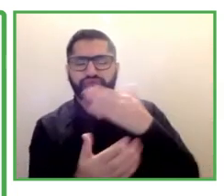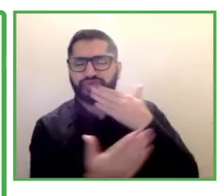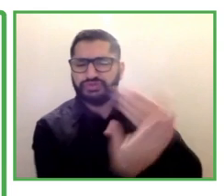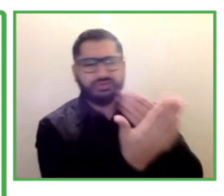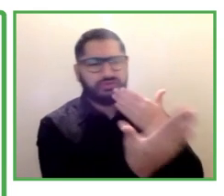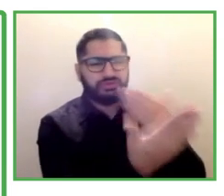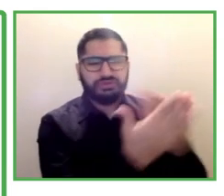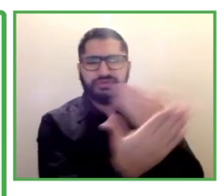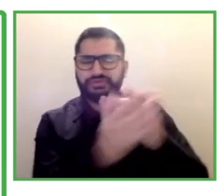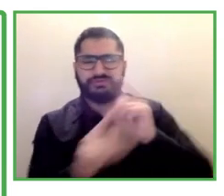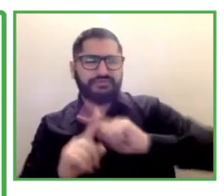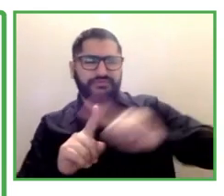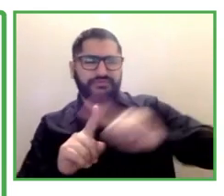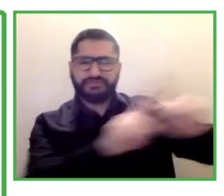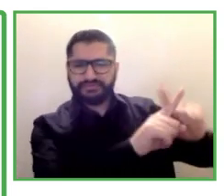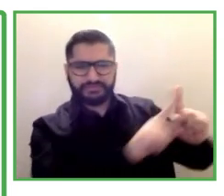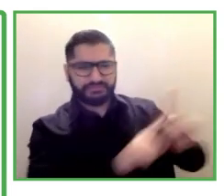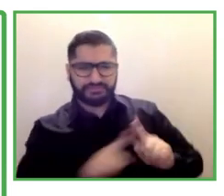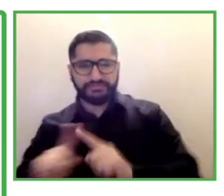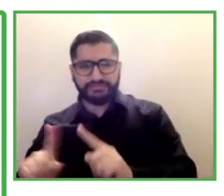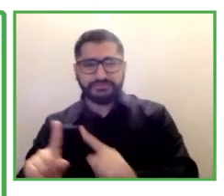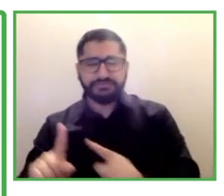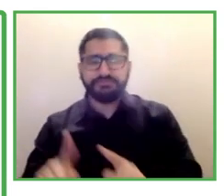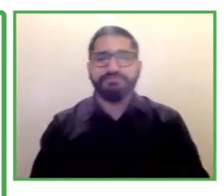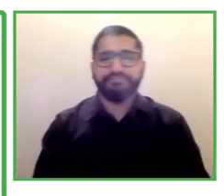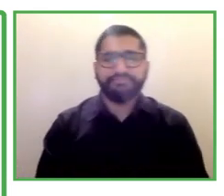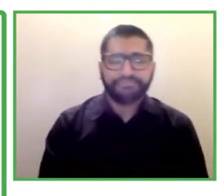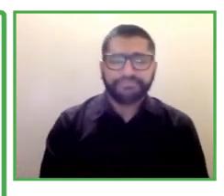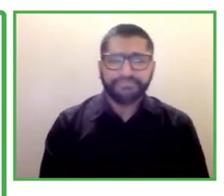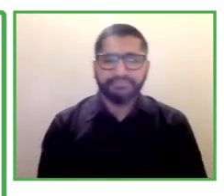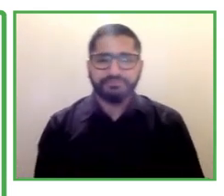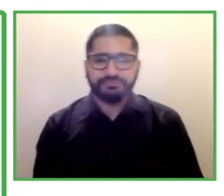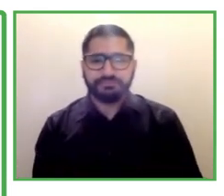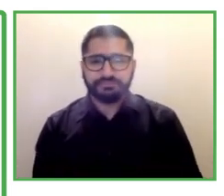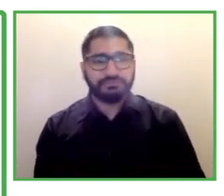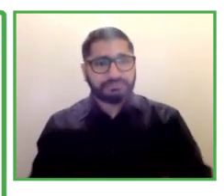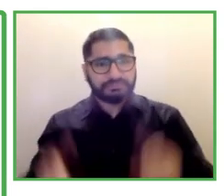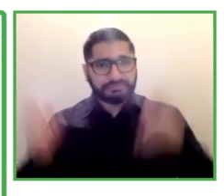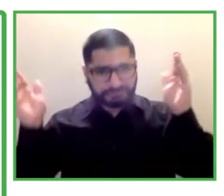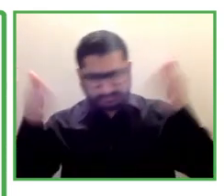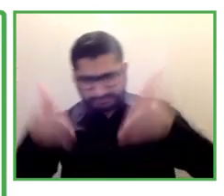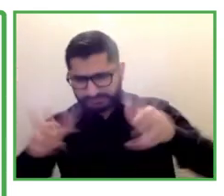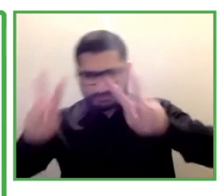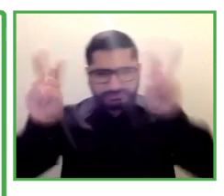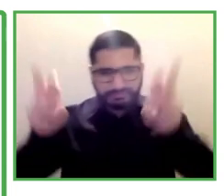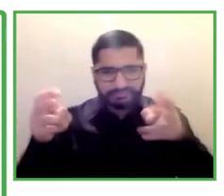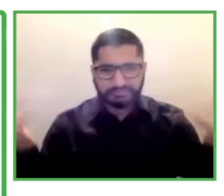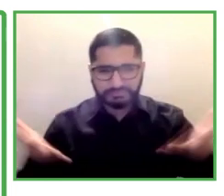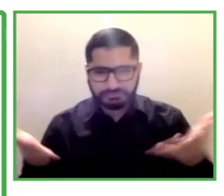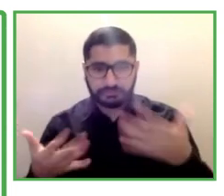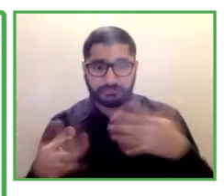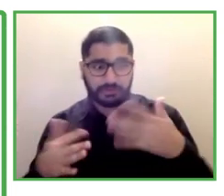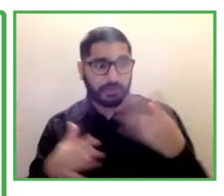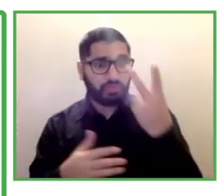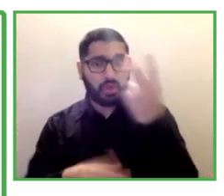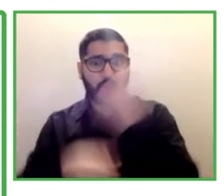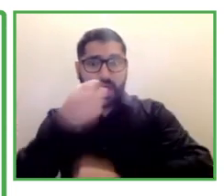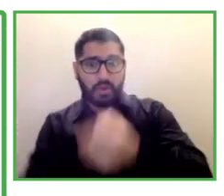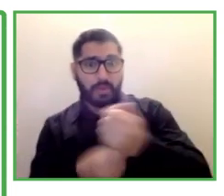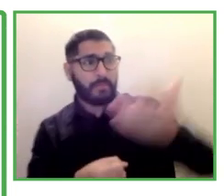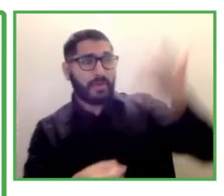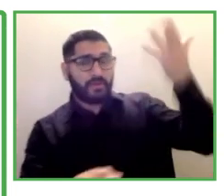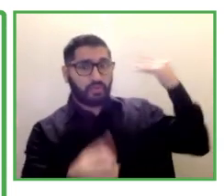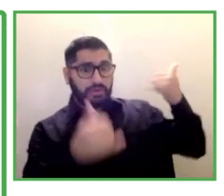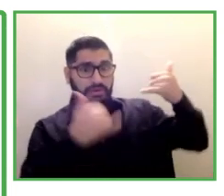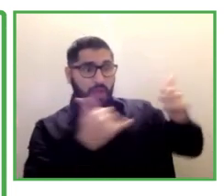established 21 years ago, and our goal is to promote accessibility and improve the quality of life for people with all types of